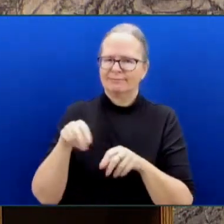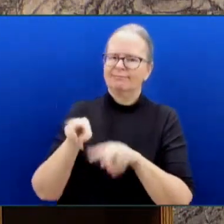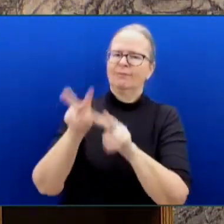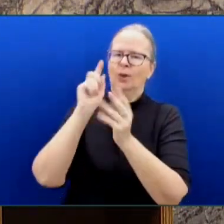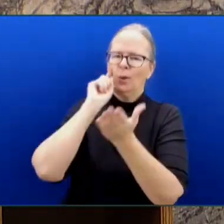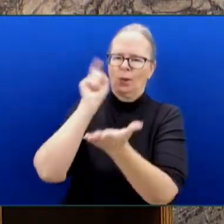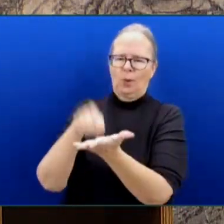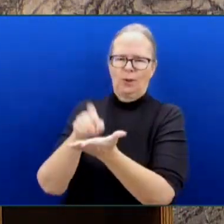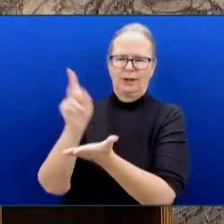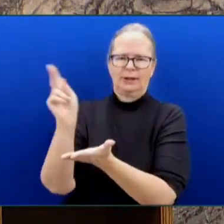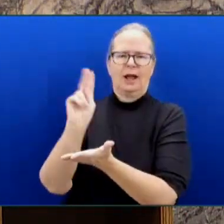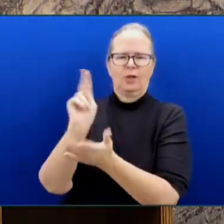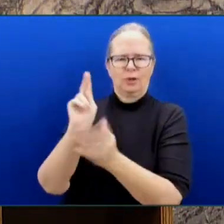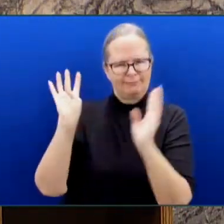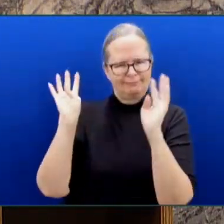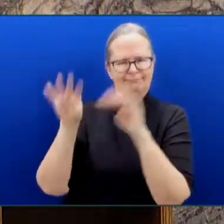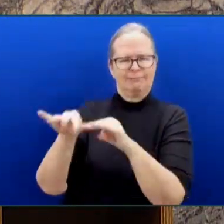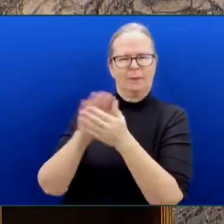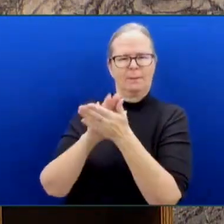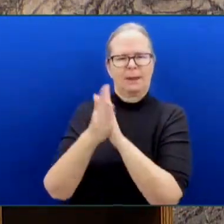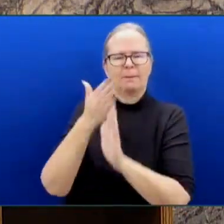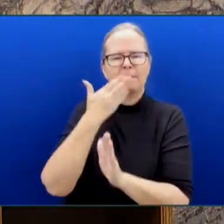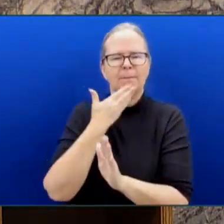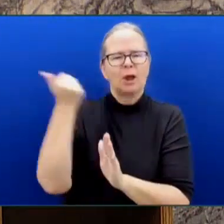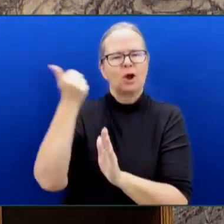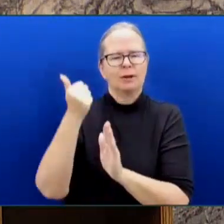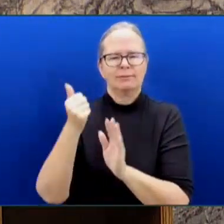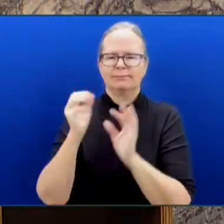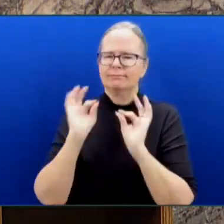to live, work and dream. Thank you Mr. Speaker.